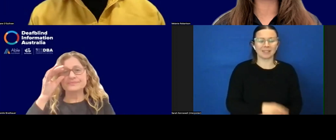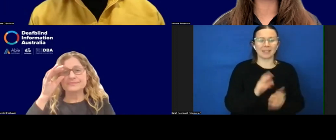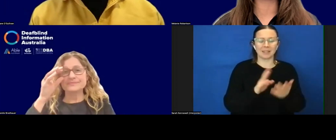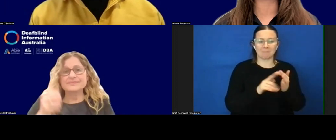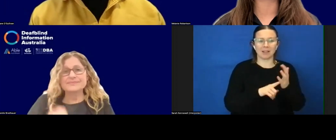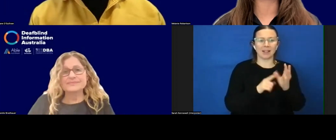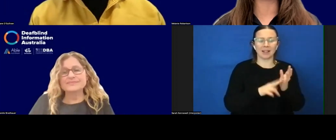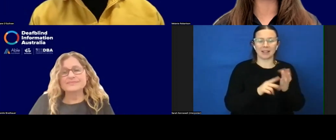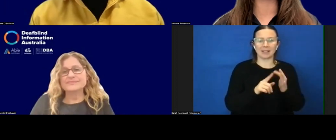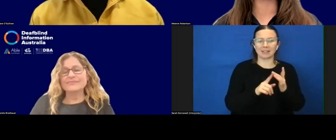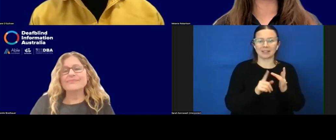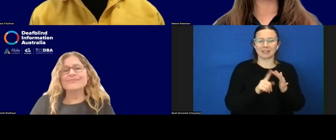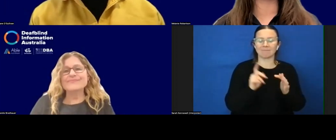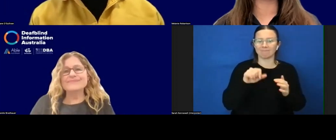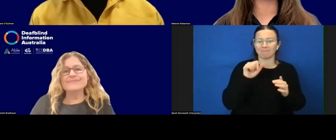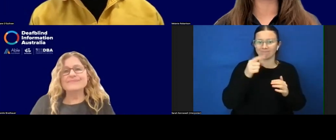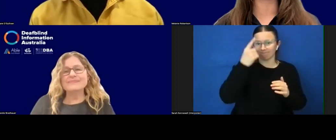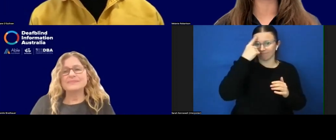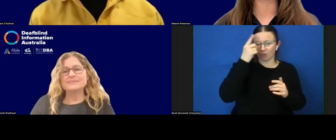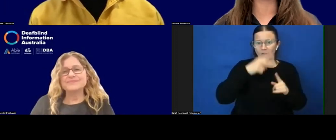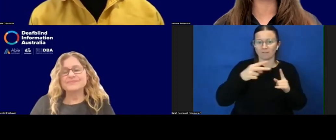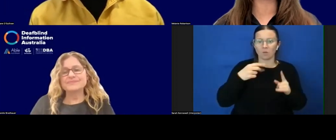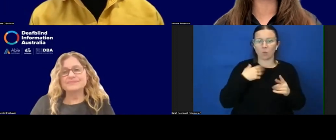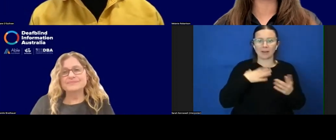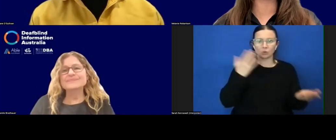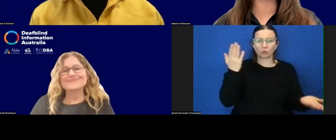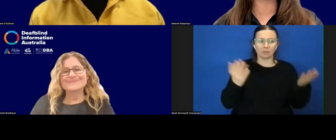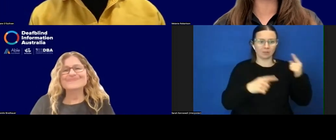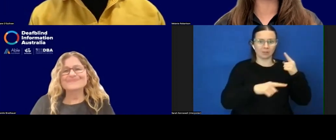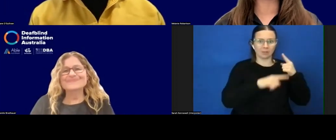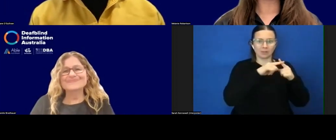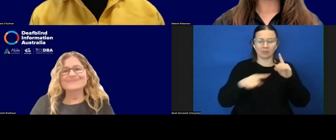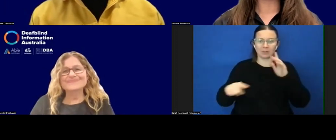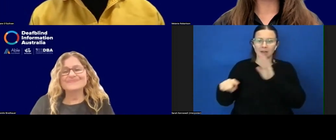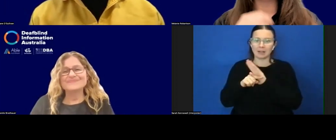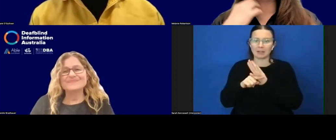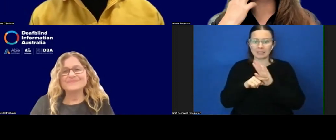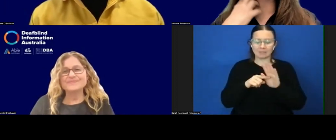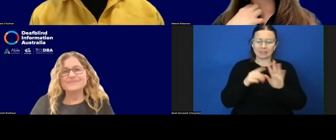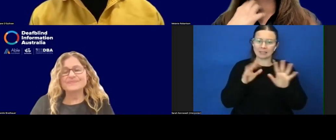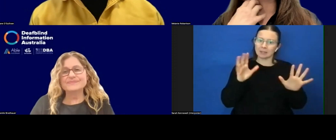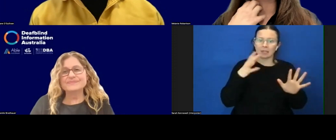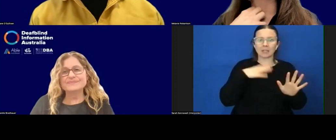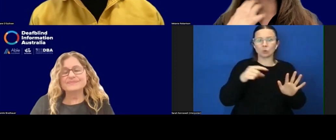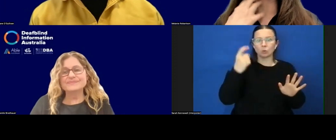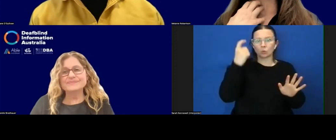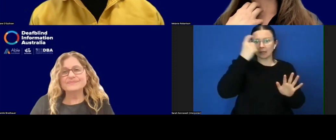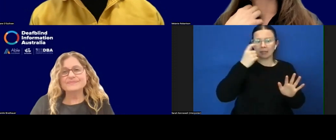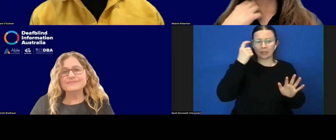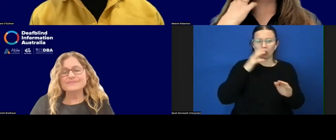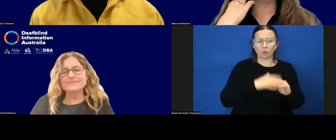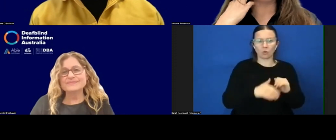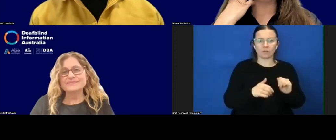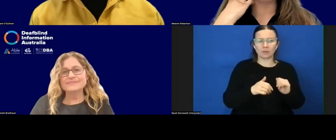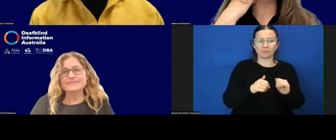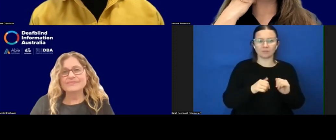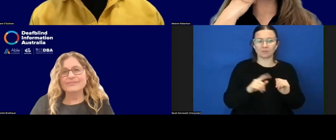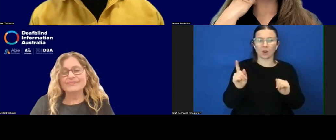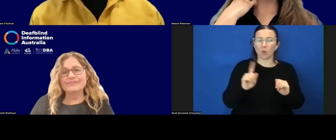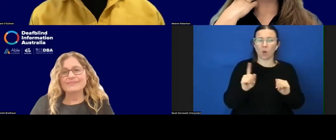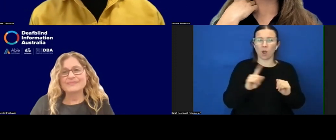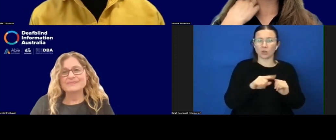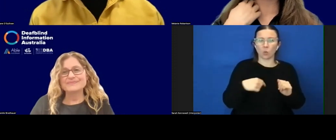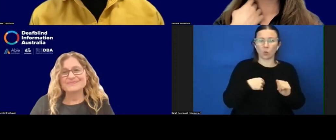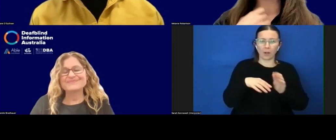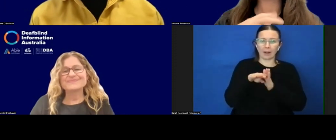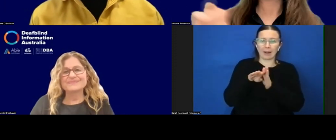we have to, to weigh up the pros and cons and each and really consider, you know, what we're leaving out